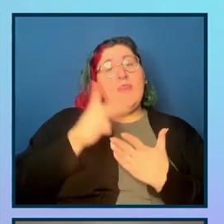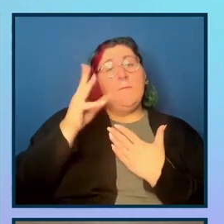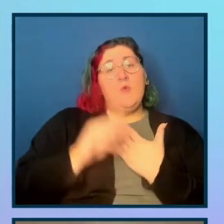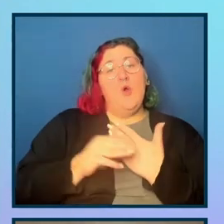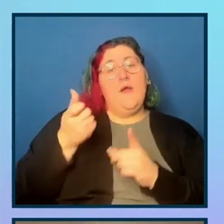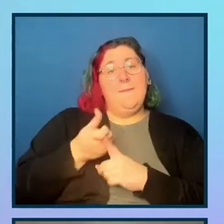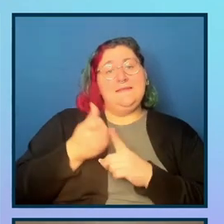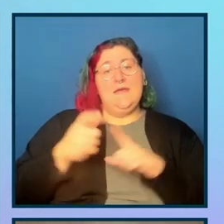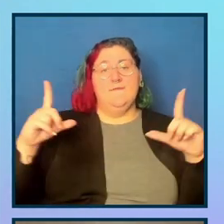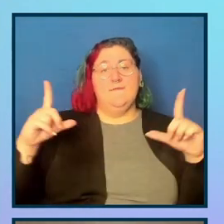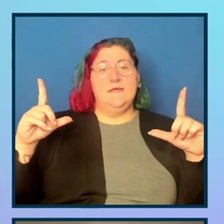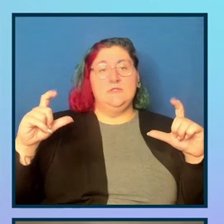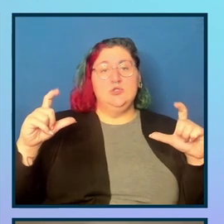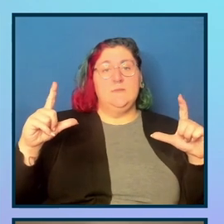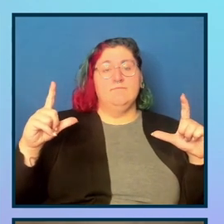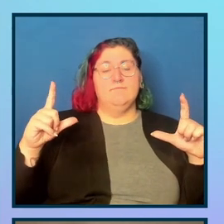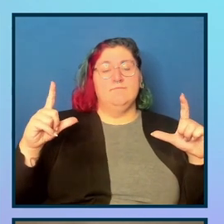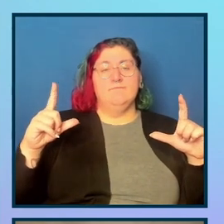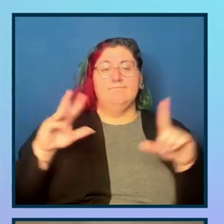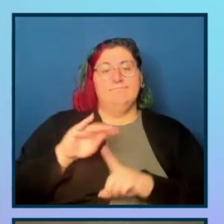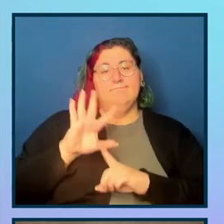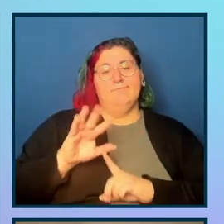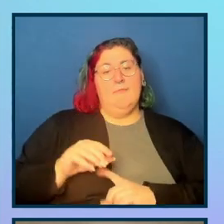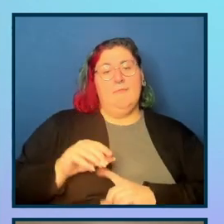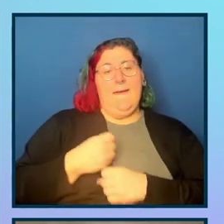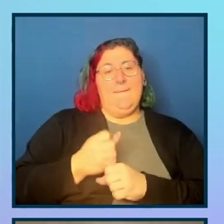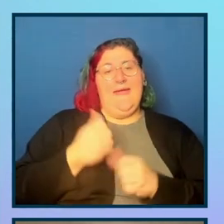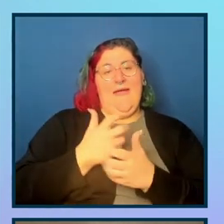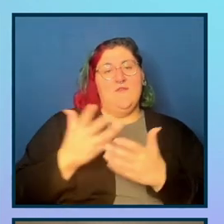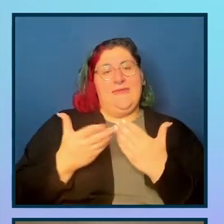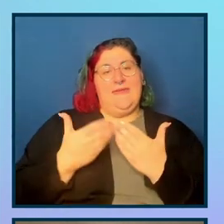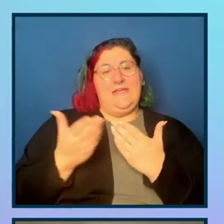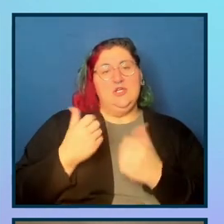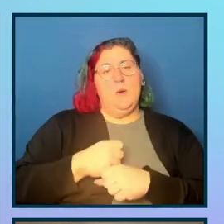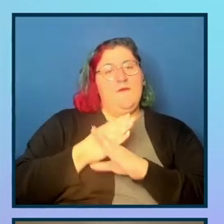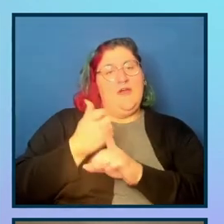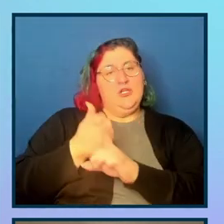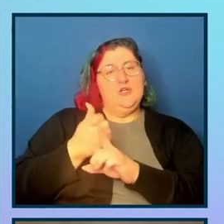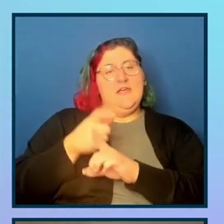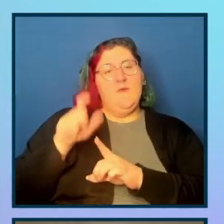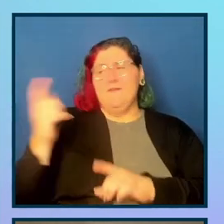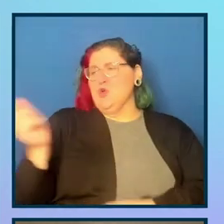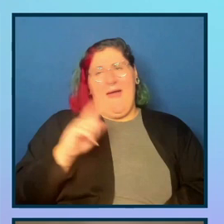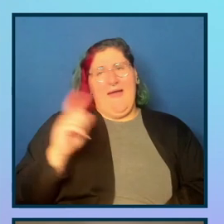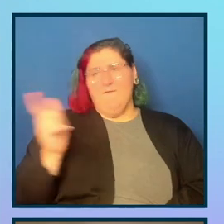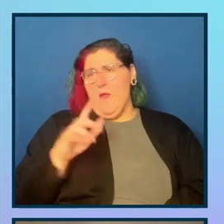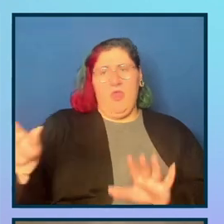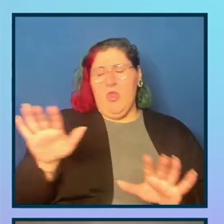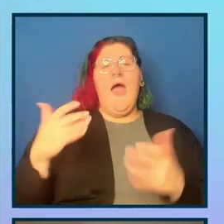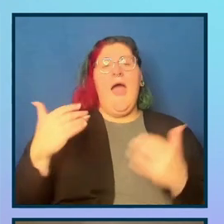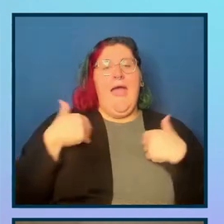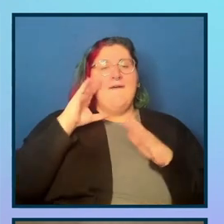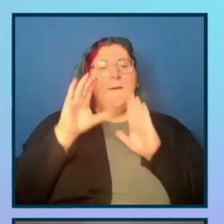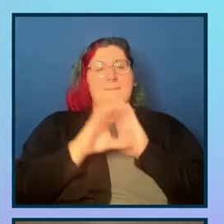for ease of testing. So we can, we can generate some thumbnails for you. you can kind of, uh, prevent yourself from having to go back and forth. Um, we went ahead and grouped all